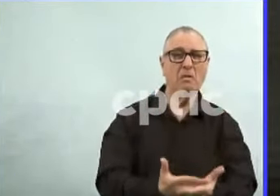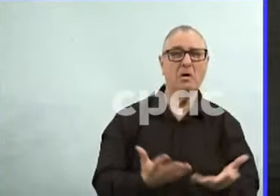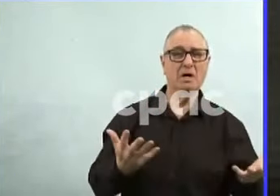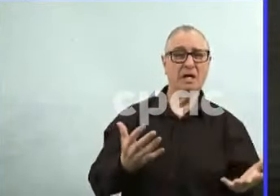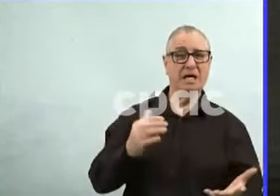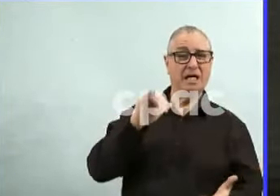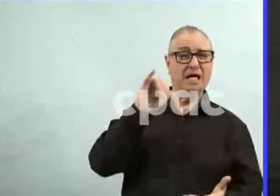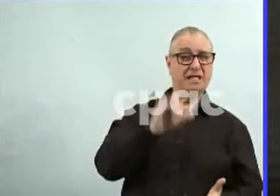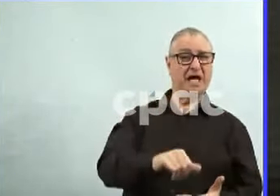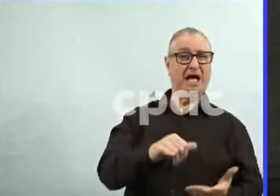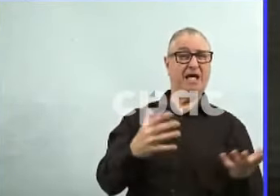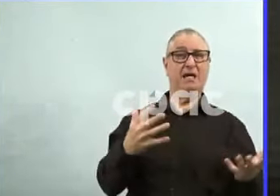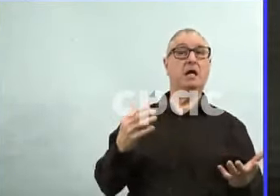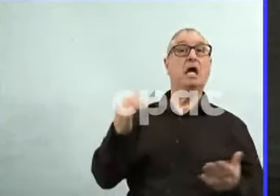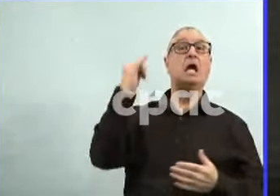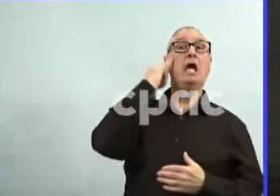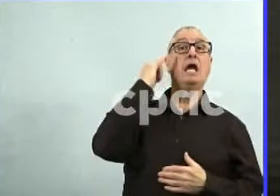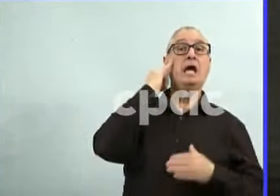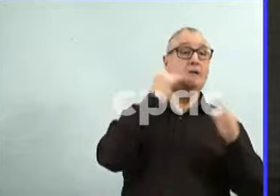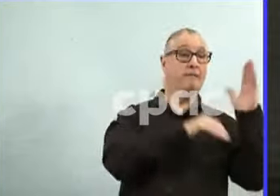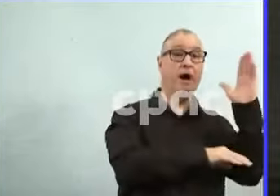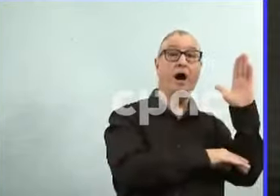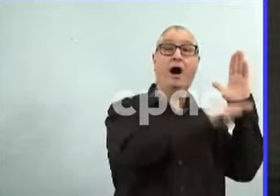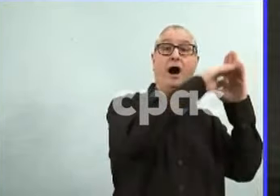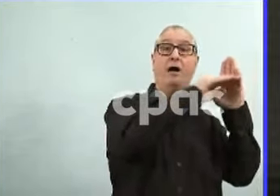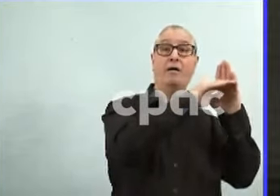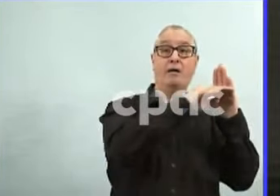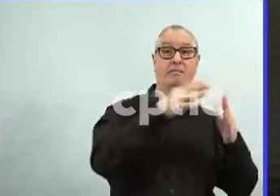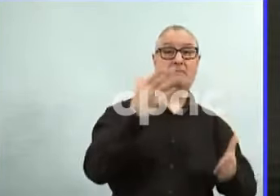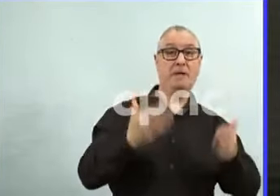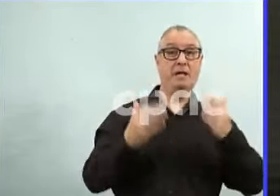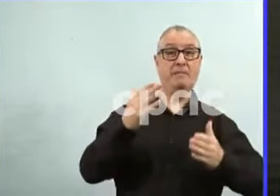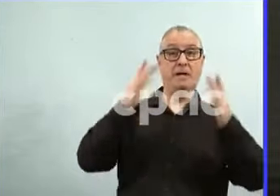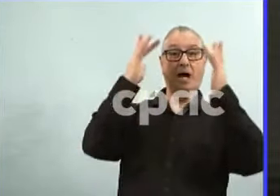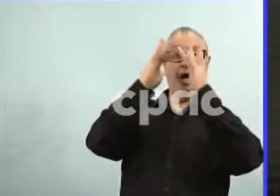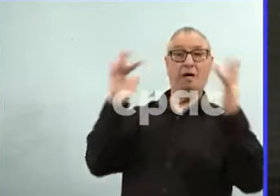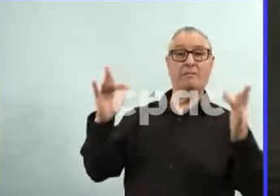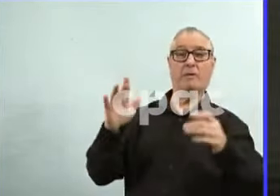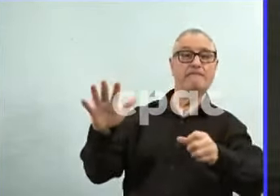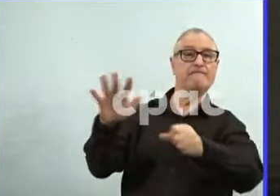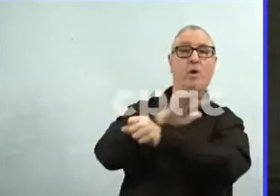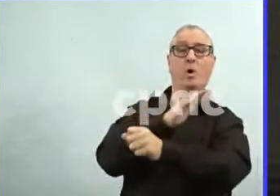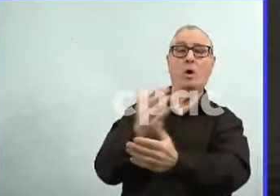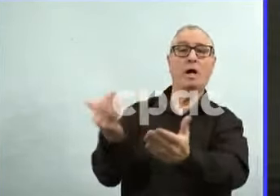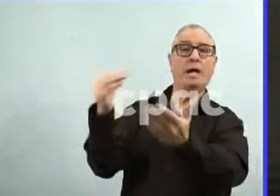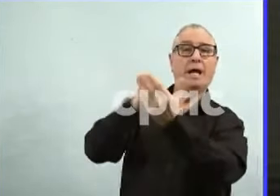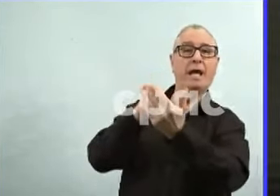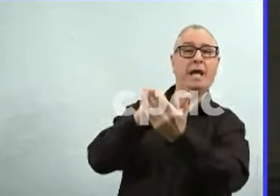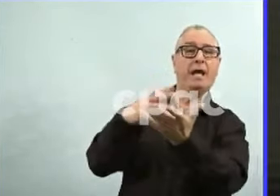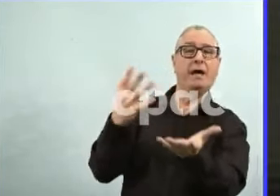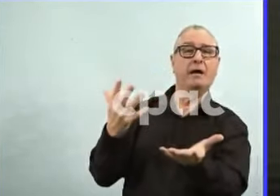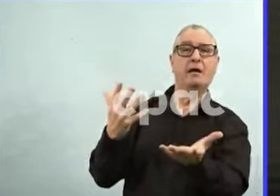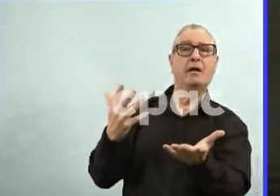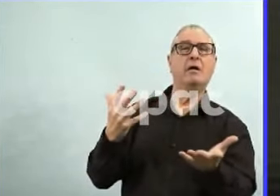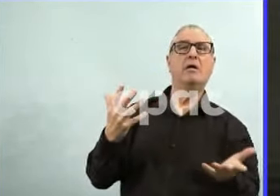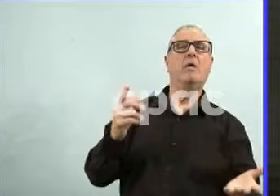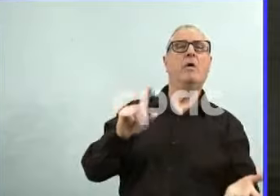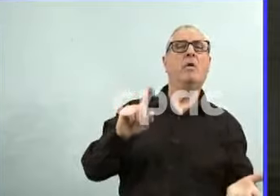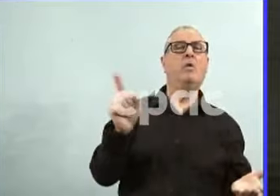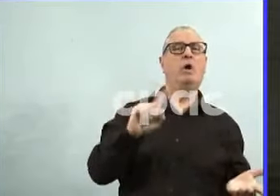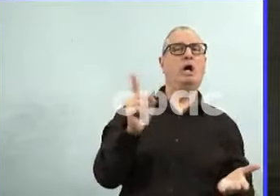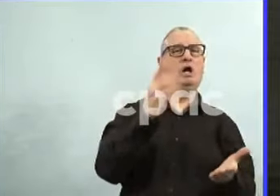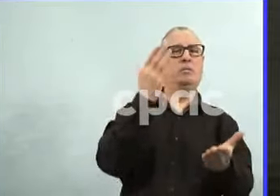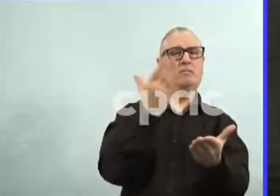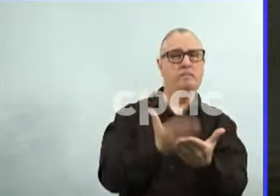I mean, can you provide more of that data? Can you, I guess, give us more and more confidence